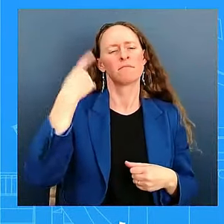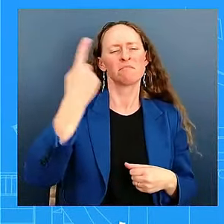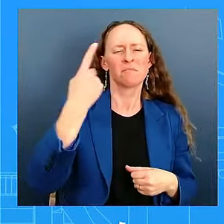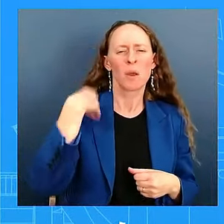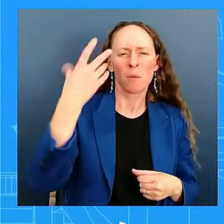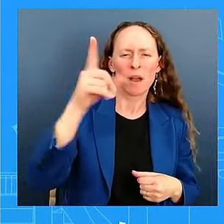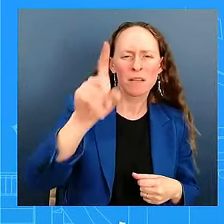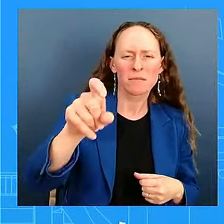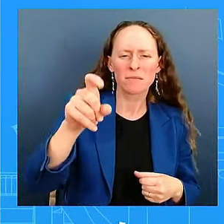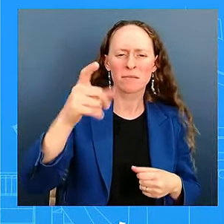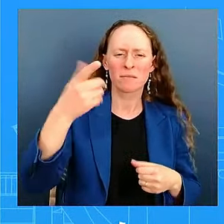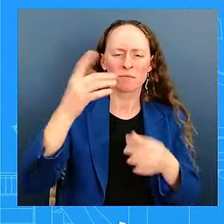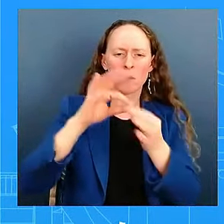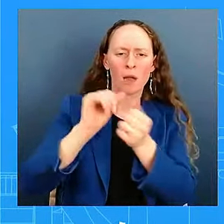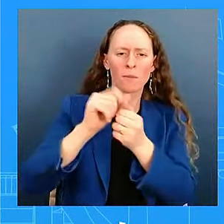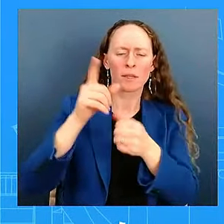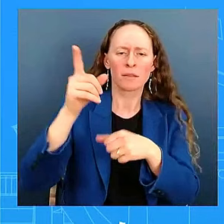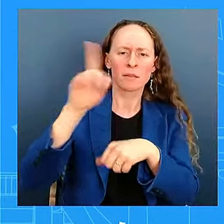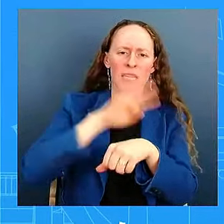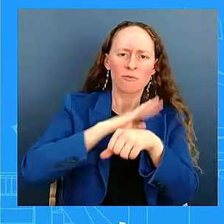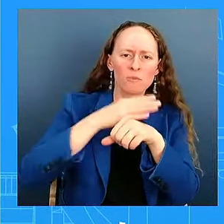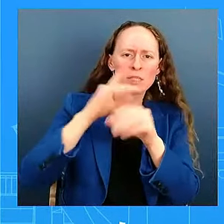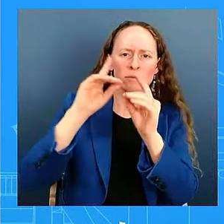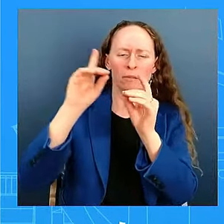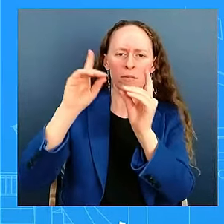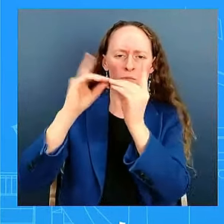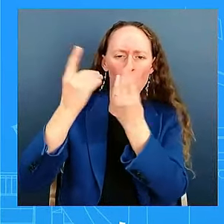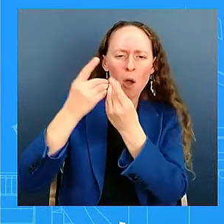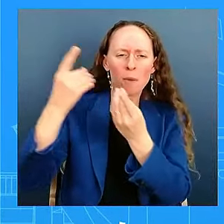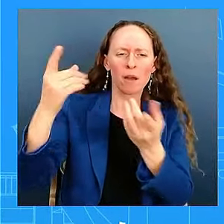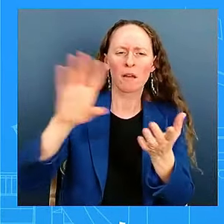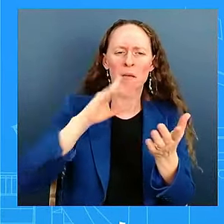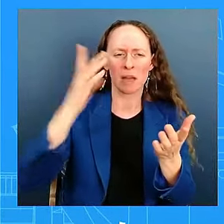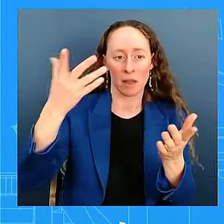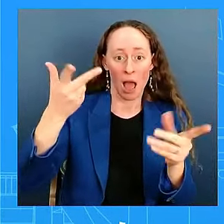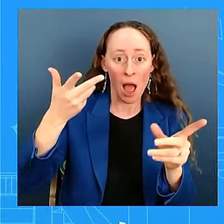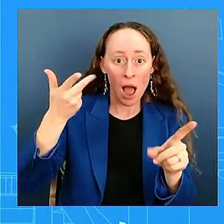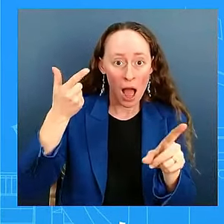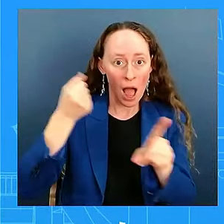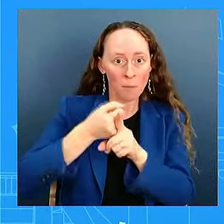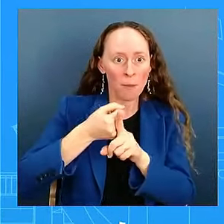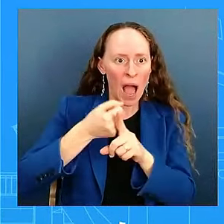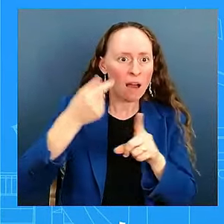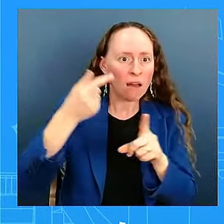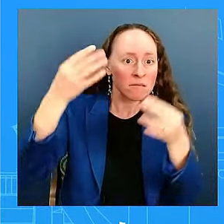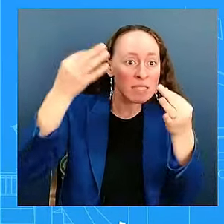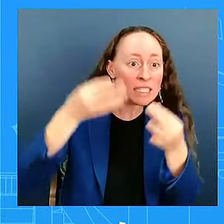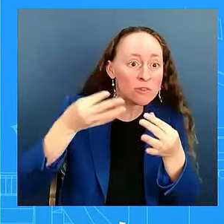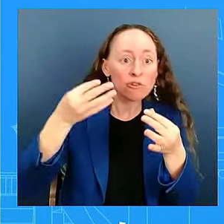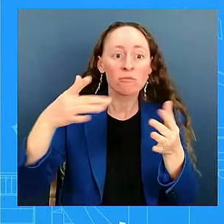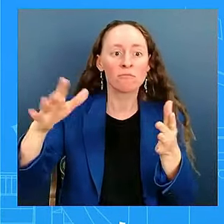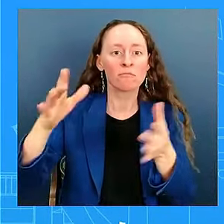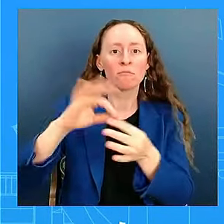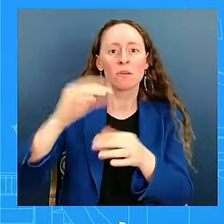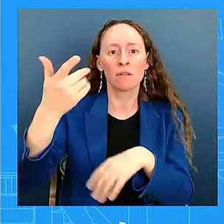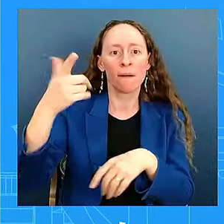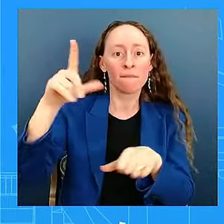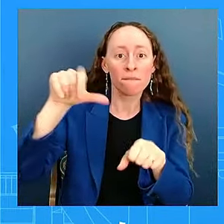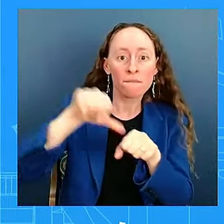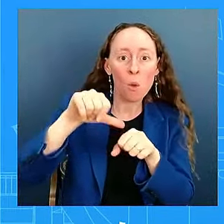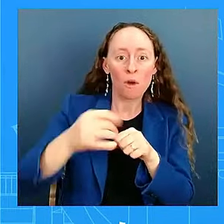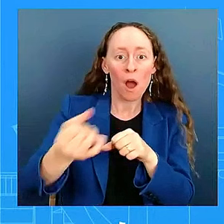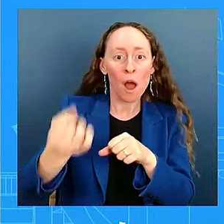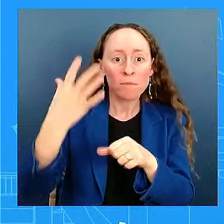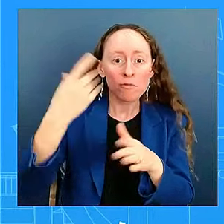the strike will not have any immediate impact on fuel supplies or prices. On food, from the Department of Agriculture, we should not